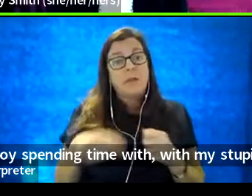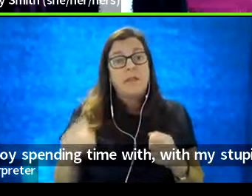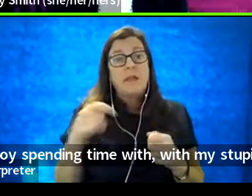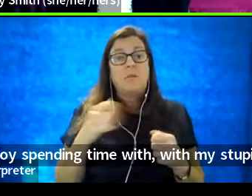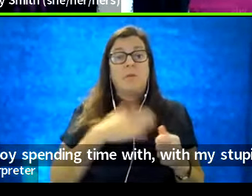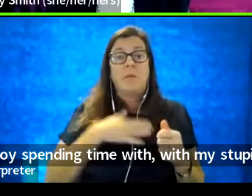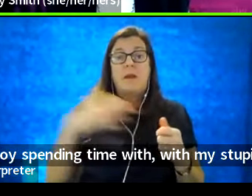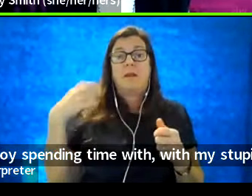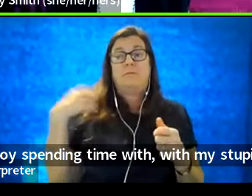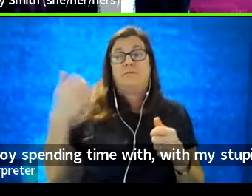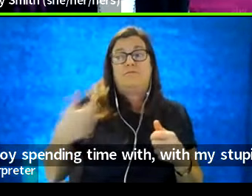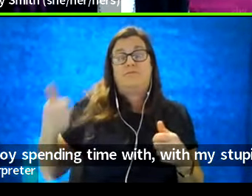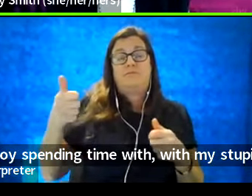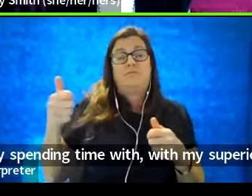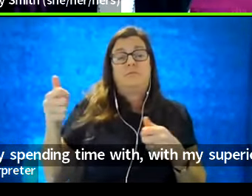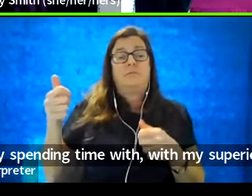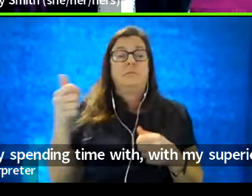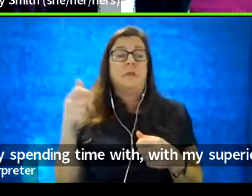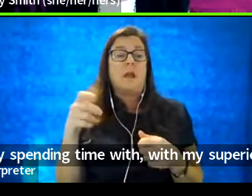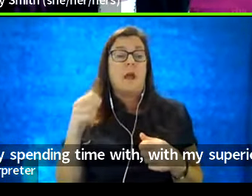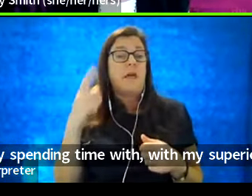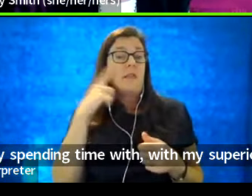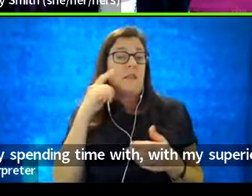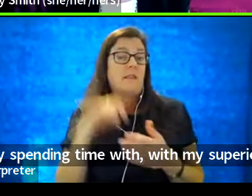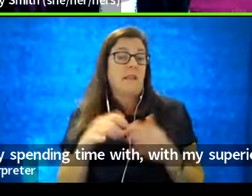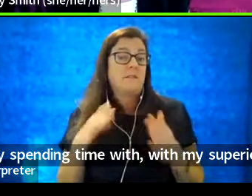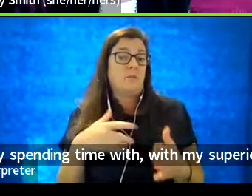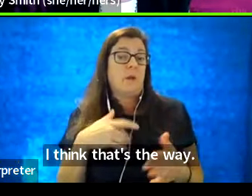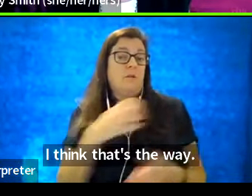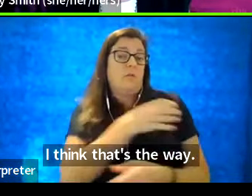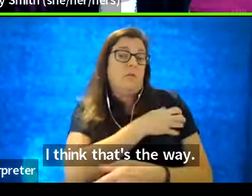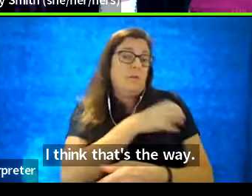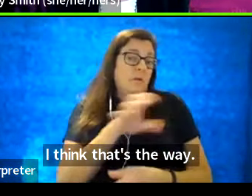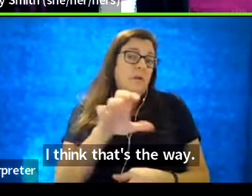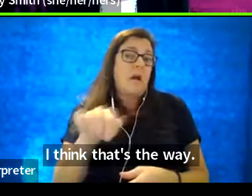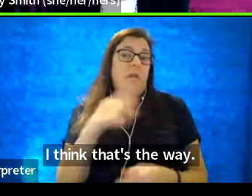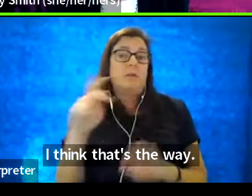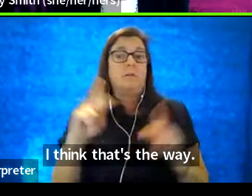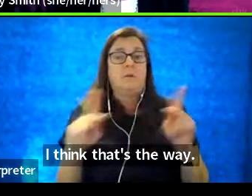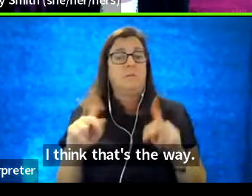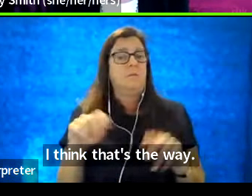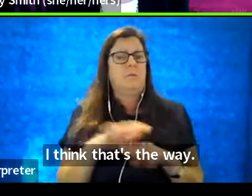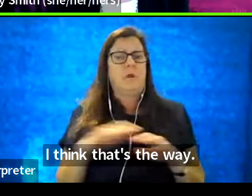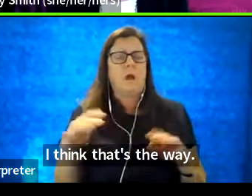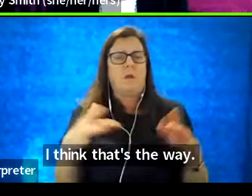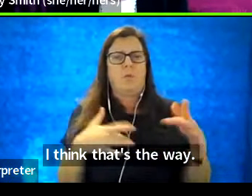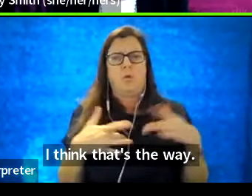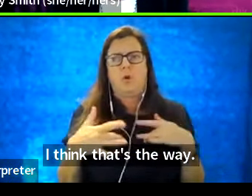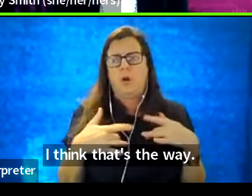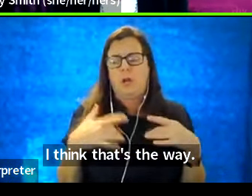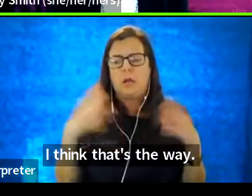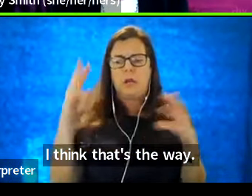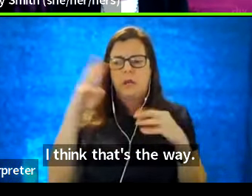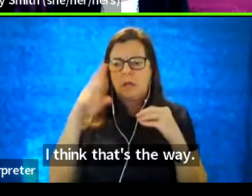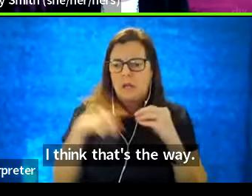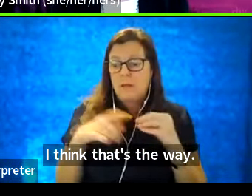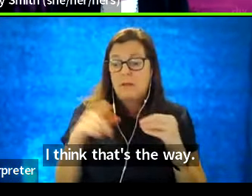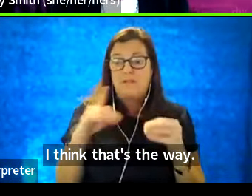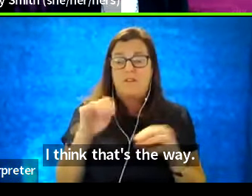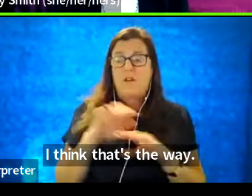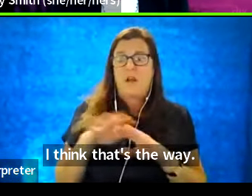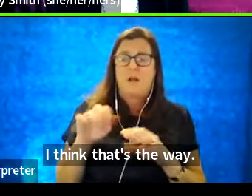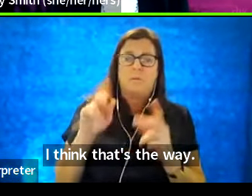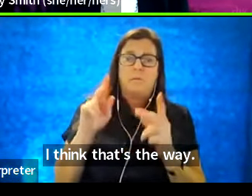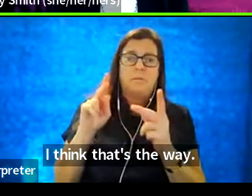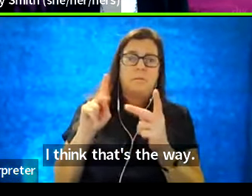superiors, I think that's a way to empower other people to not worry about if they're not perfect